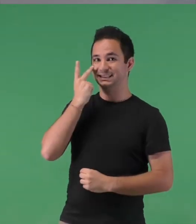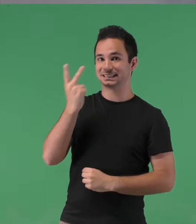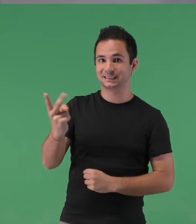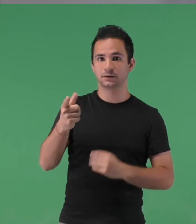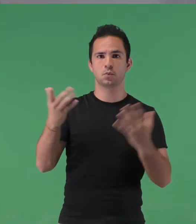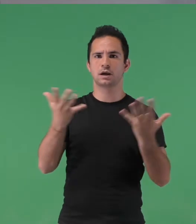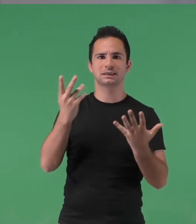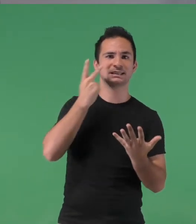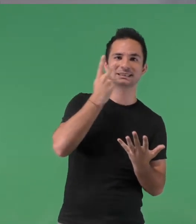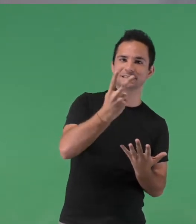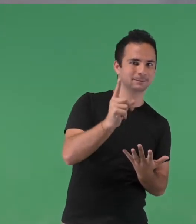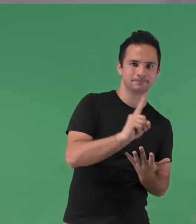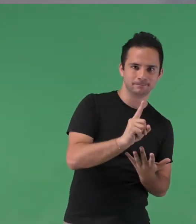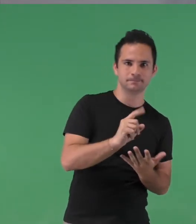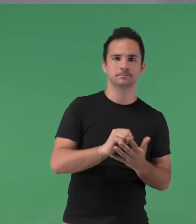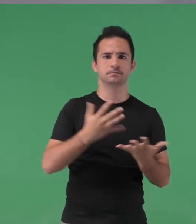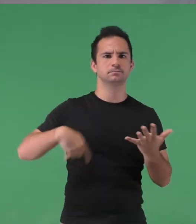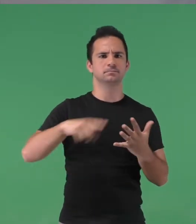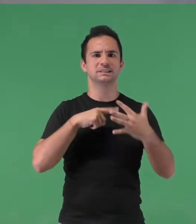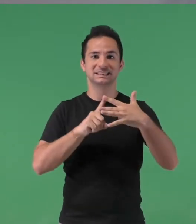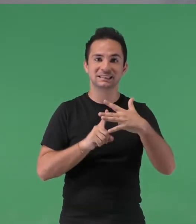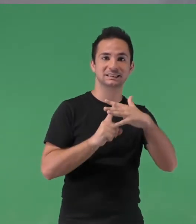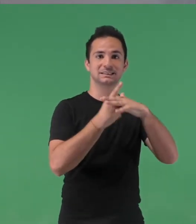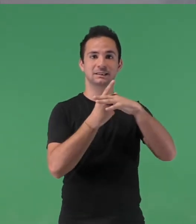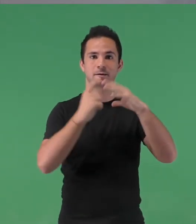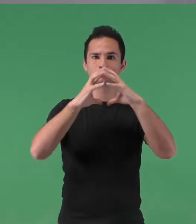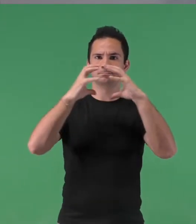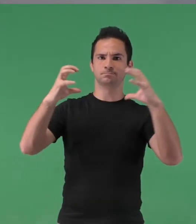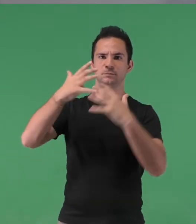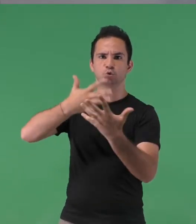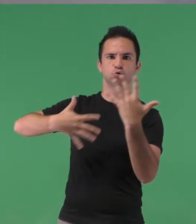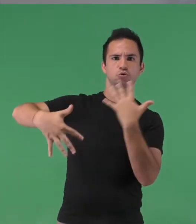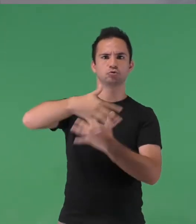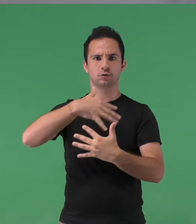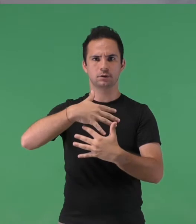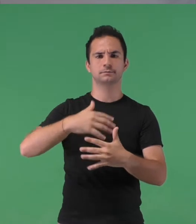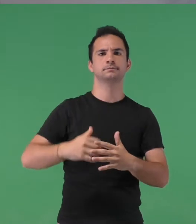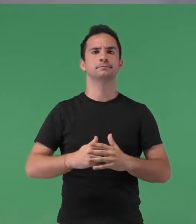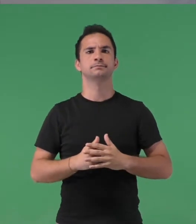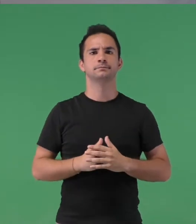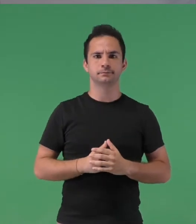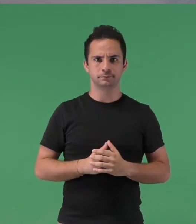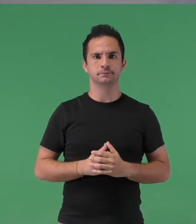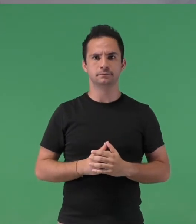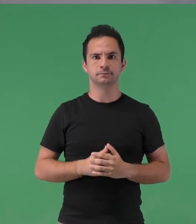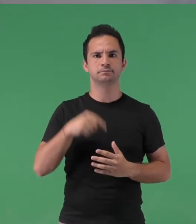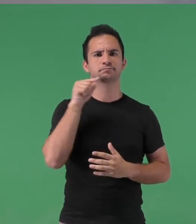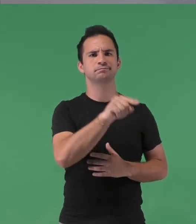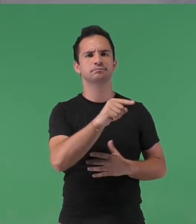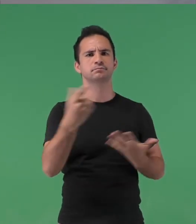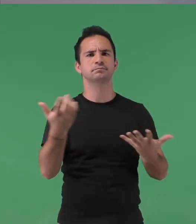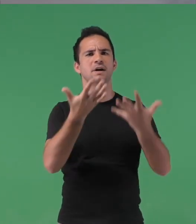disabilities. The beginning of our social enterprise lies to our founder Dimitris Kotopidis being a cystic fibrosis patient